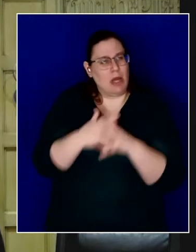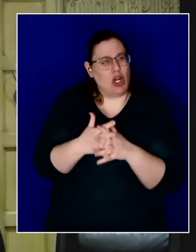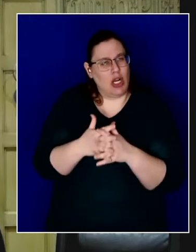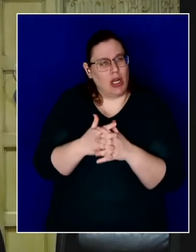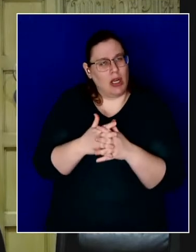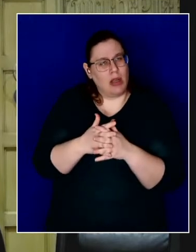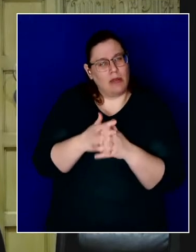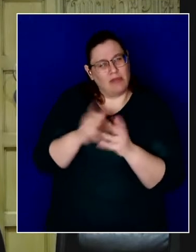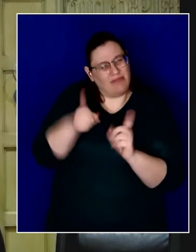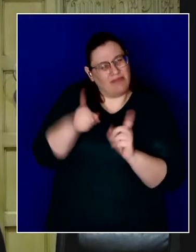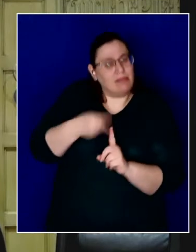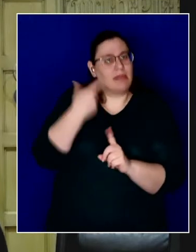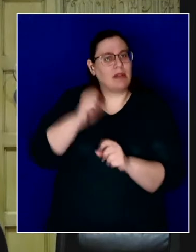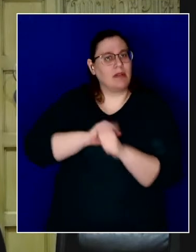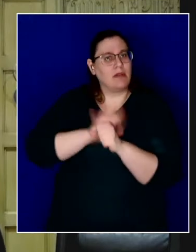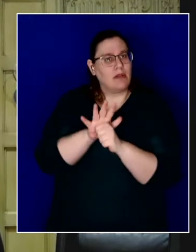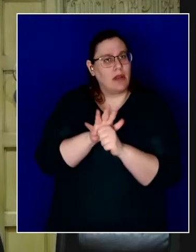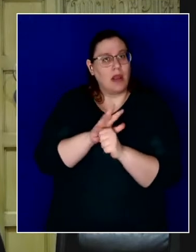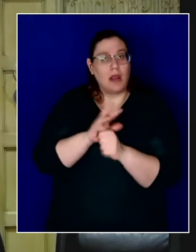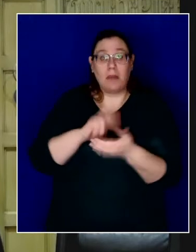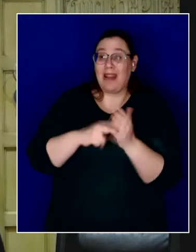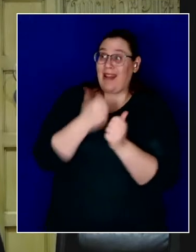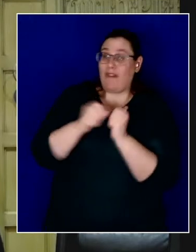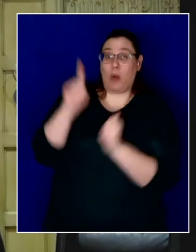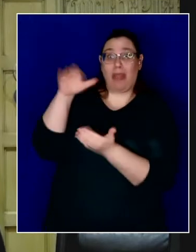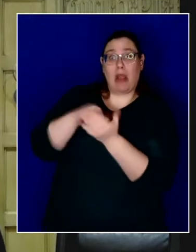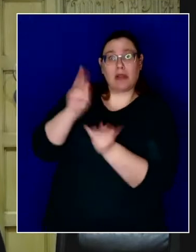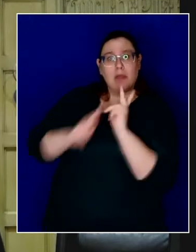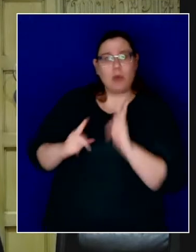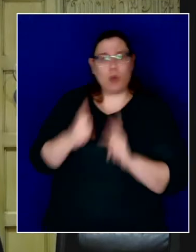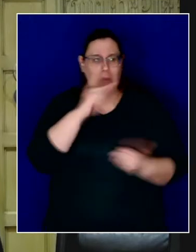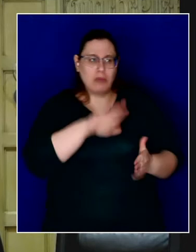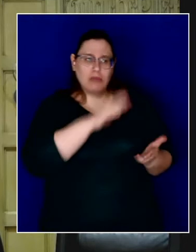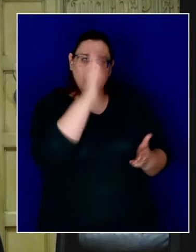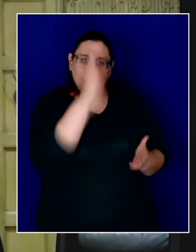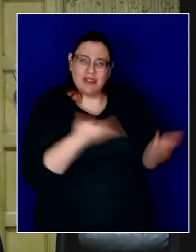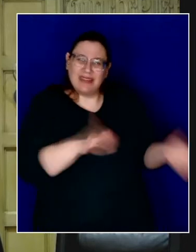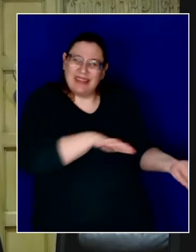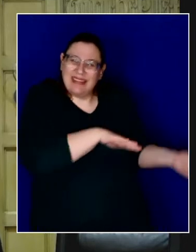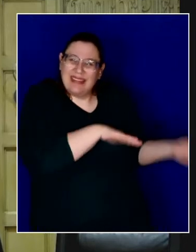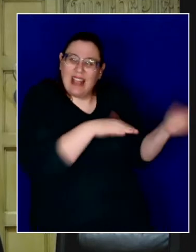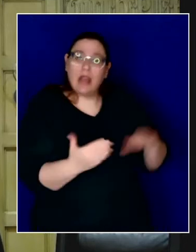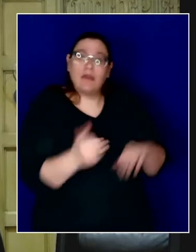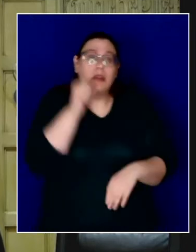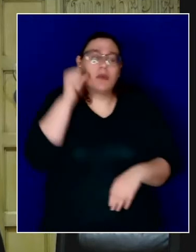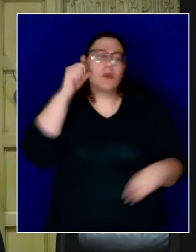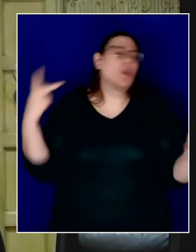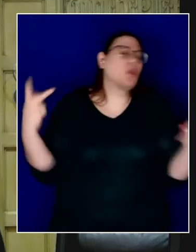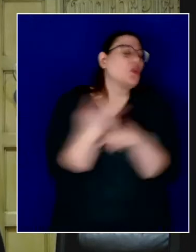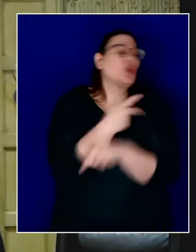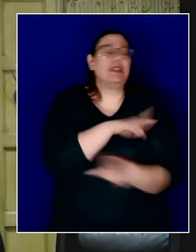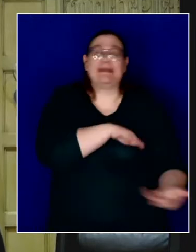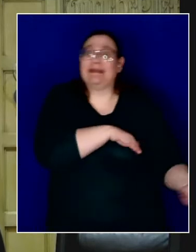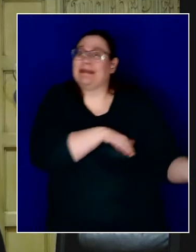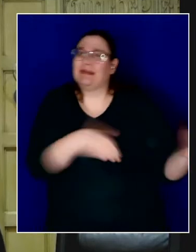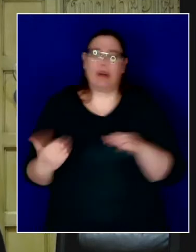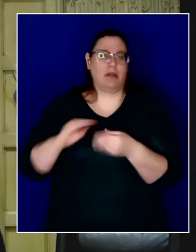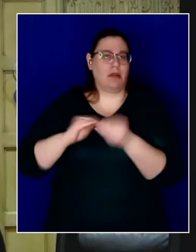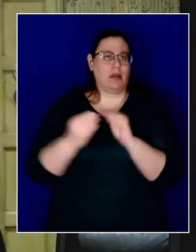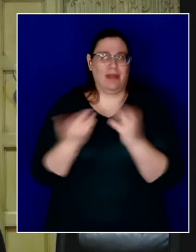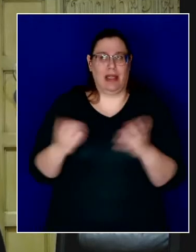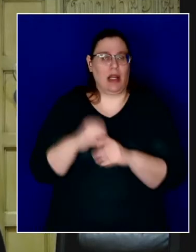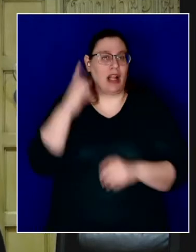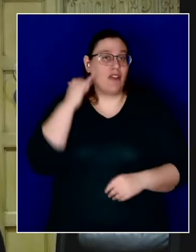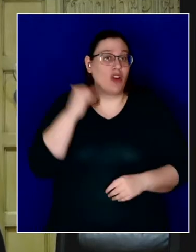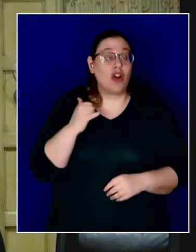our compatriots. And yesterday was the deadliest day of the pandemic here in California, with half of the state's